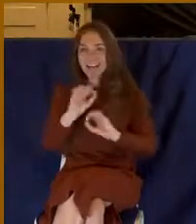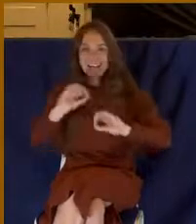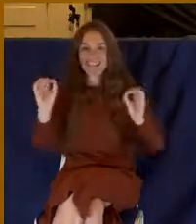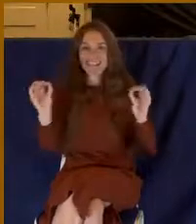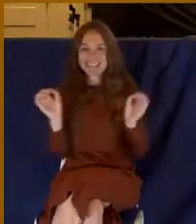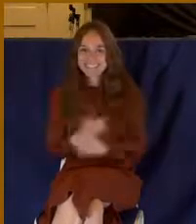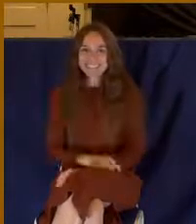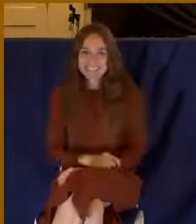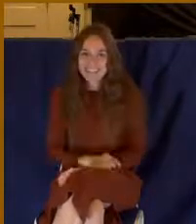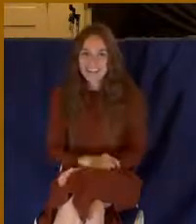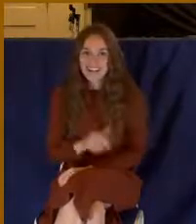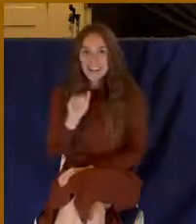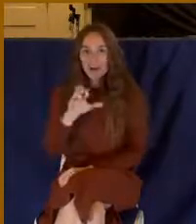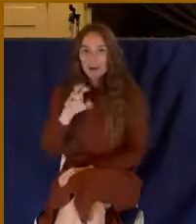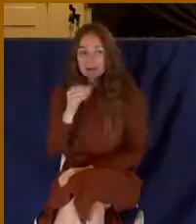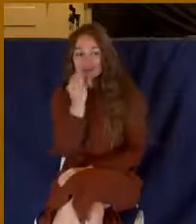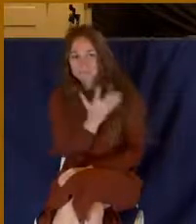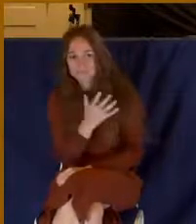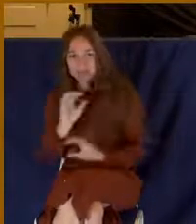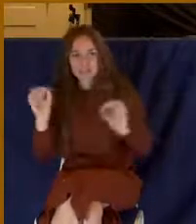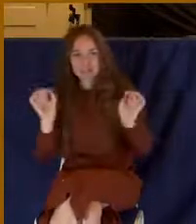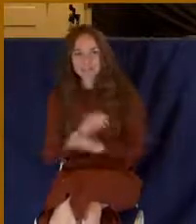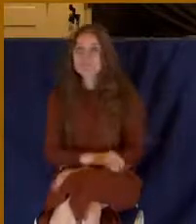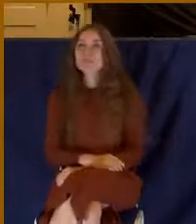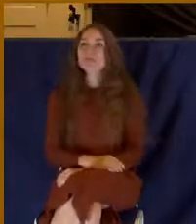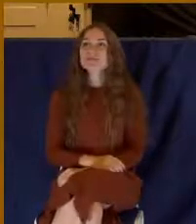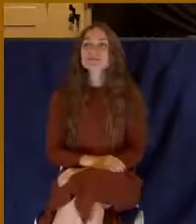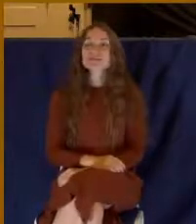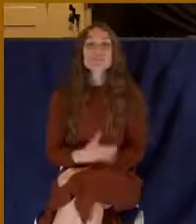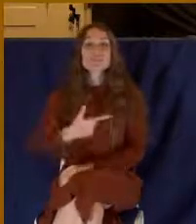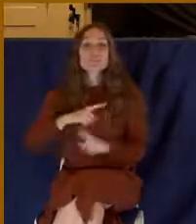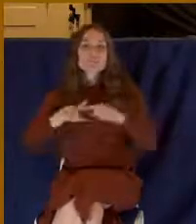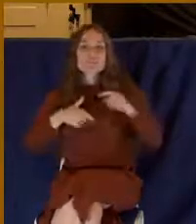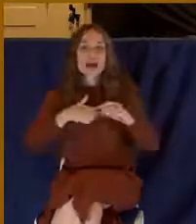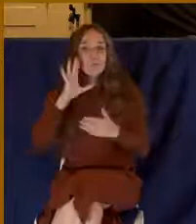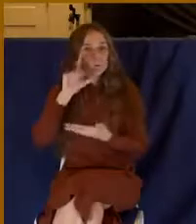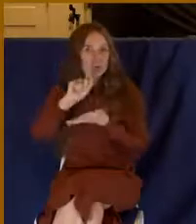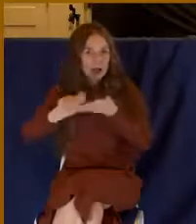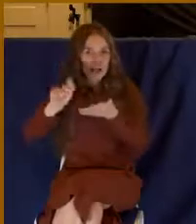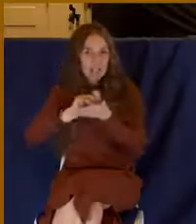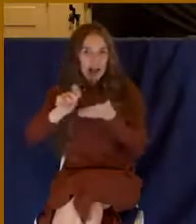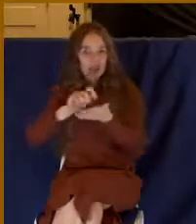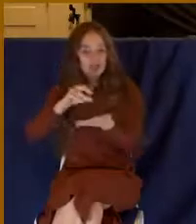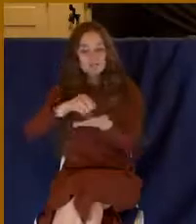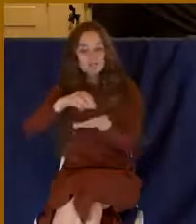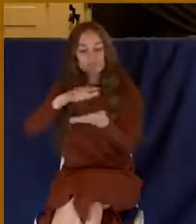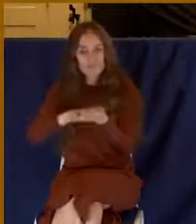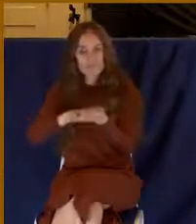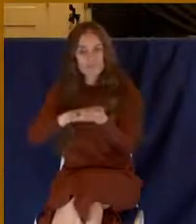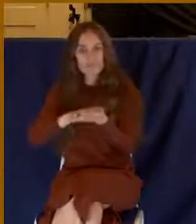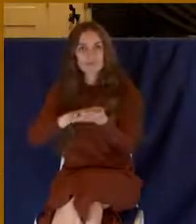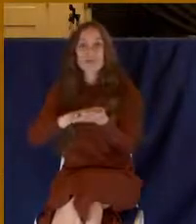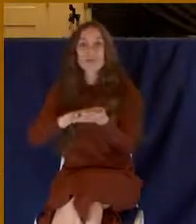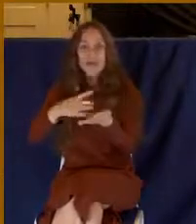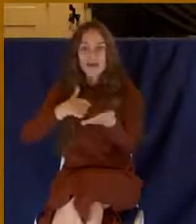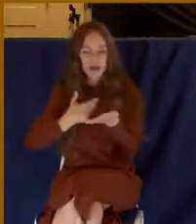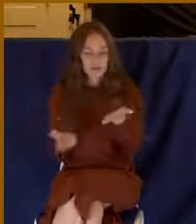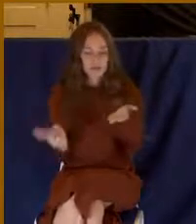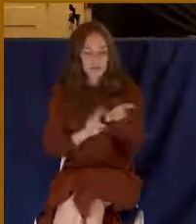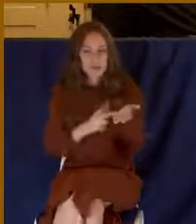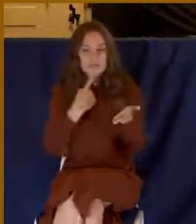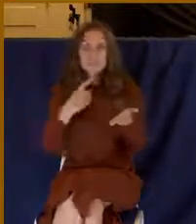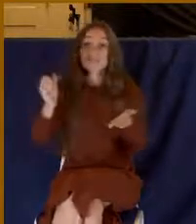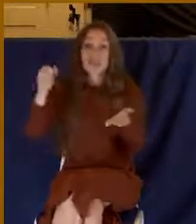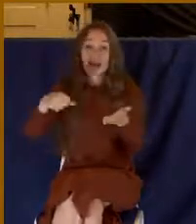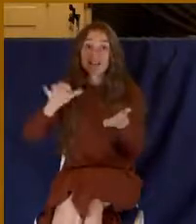to claim it. But I'd say I write it out and I would have that, put it down there, and I would have to acknowledge, yes, that's right. That's